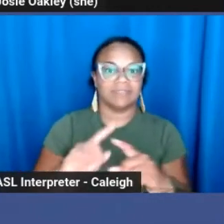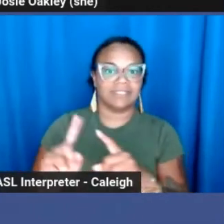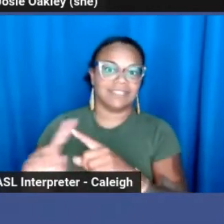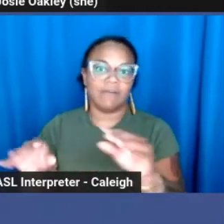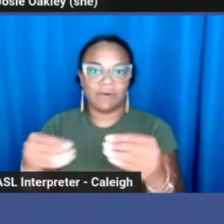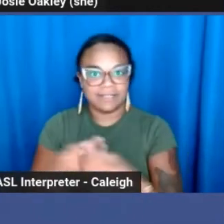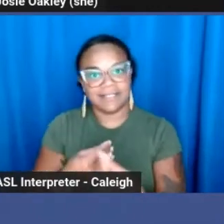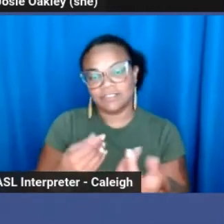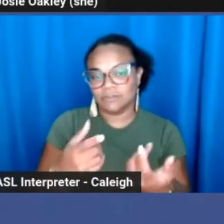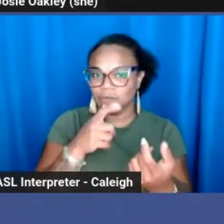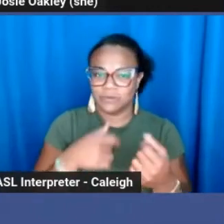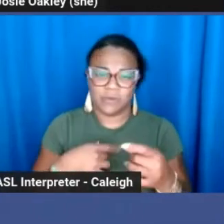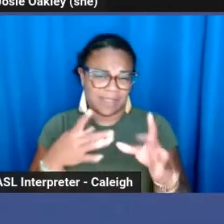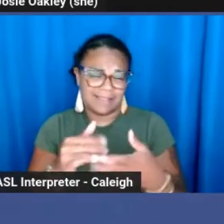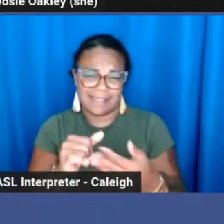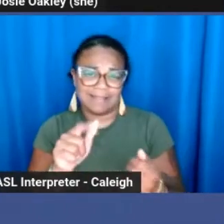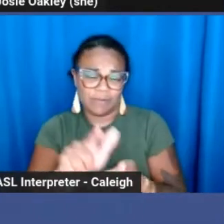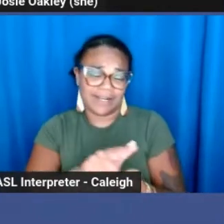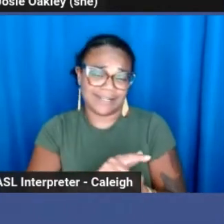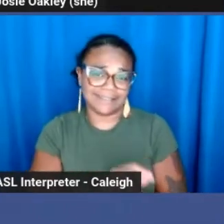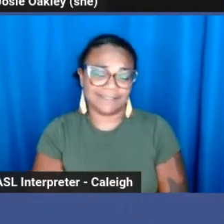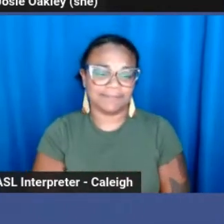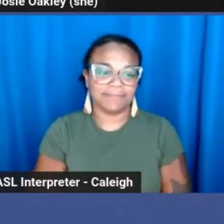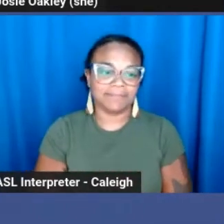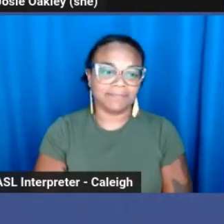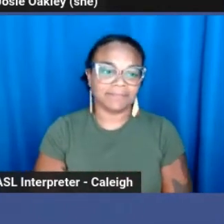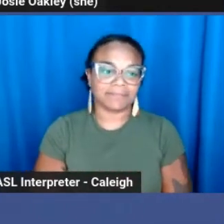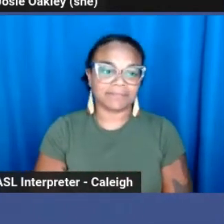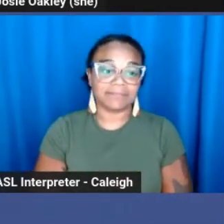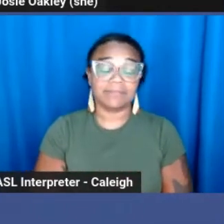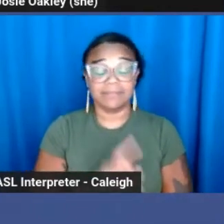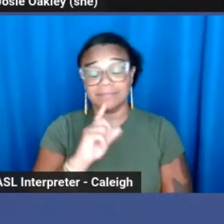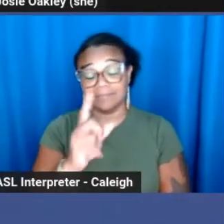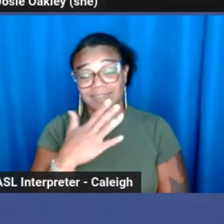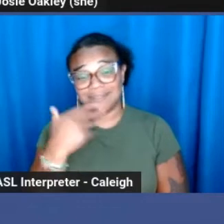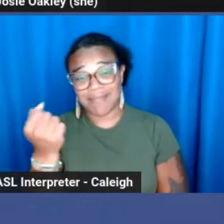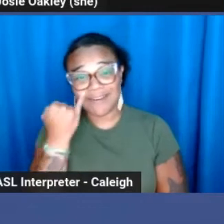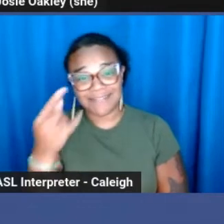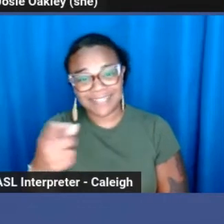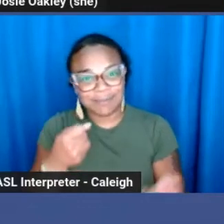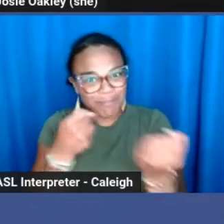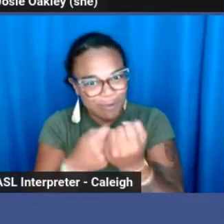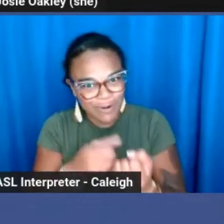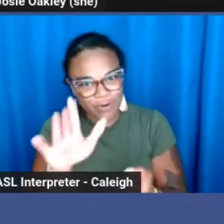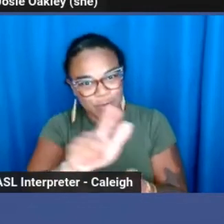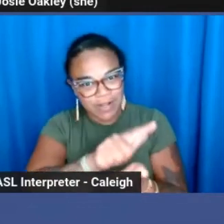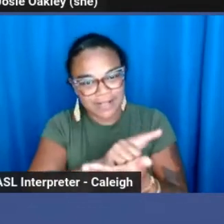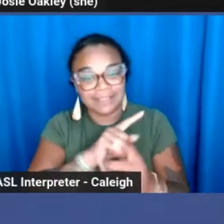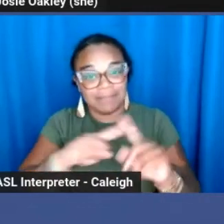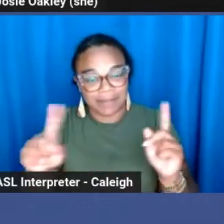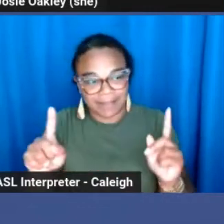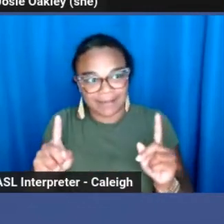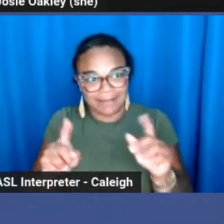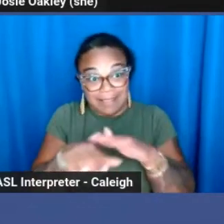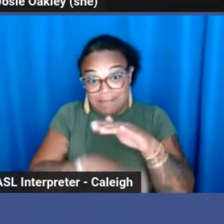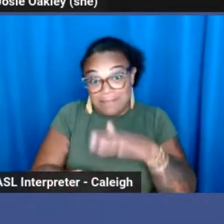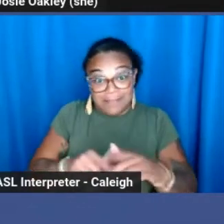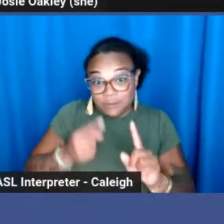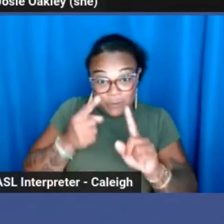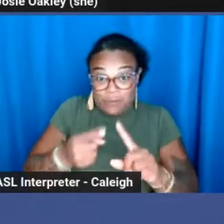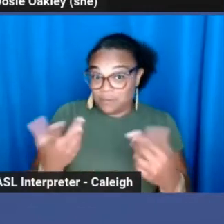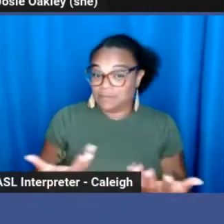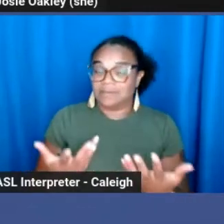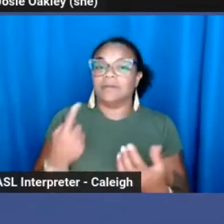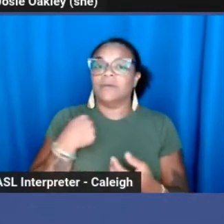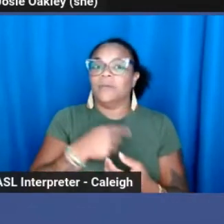town that might not like this ordinance. And it's even better if they end up supporting the ordinance. But again, the baseline goal is that